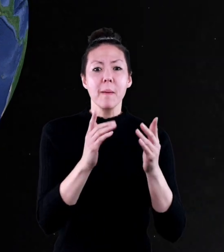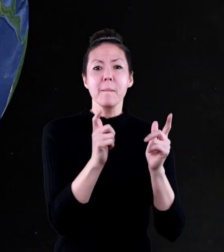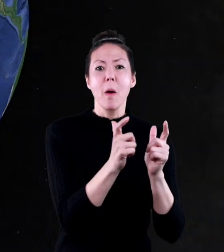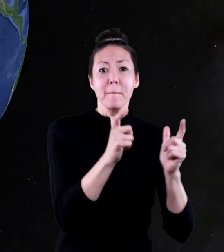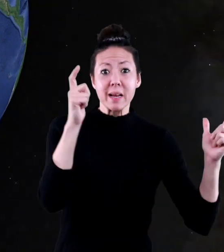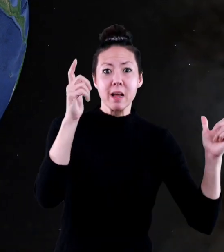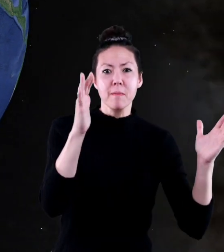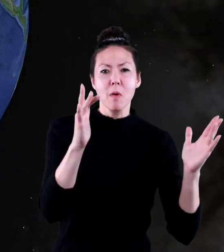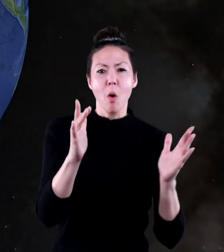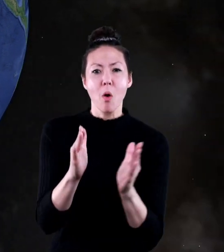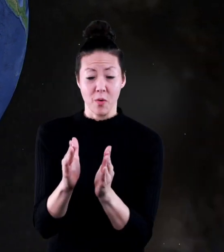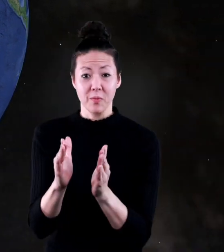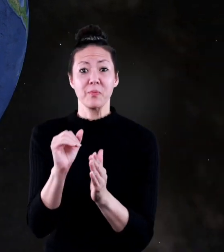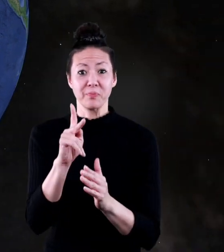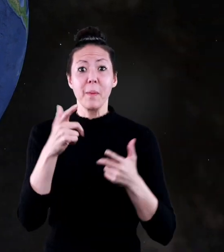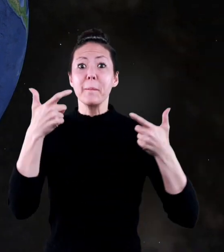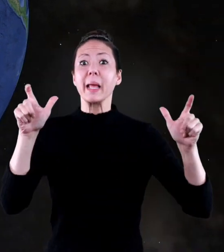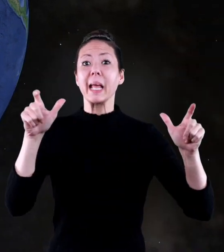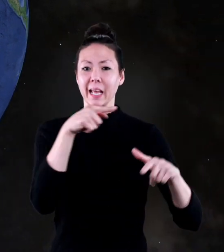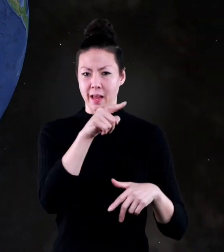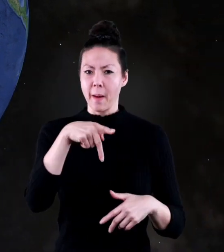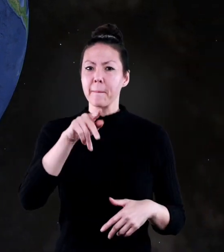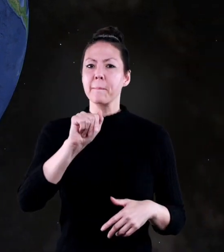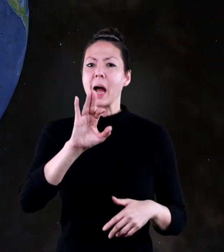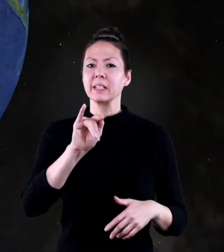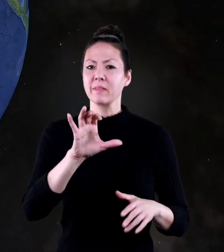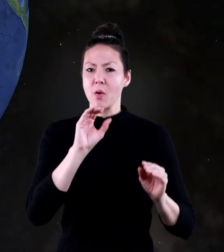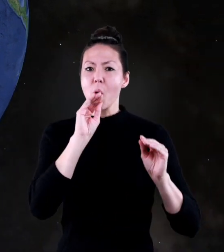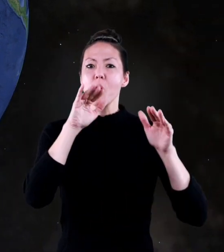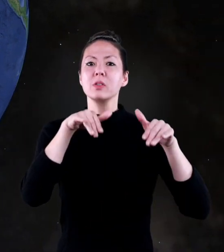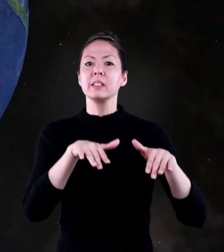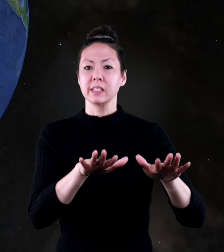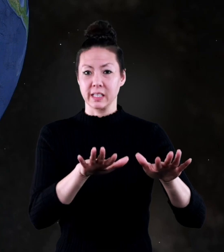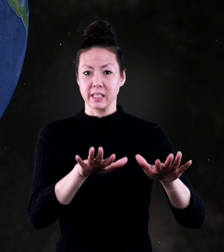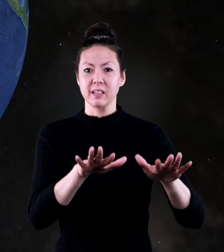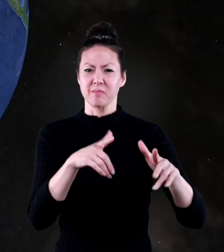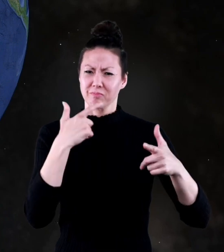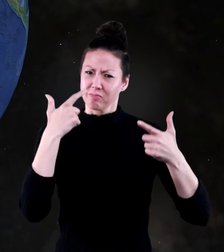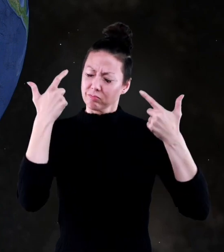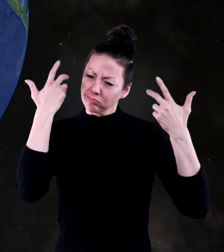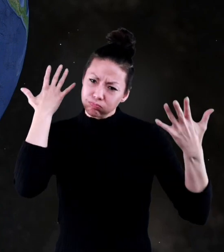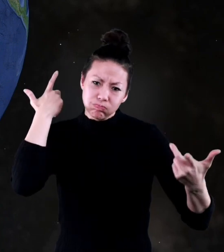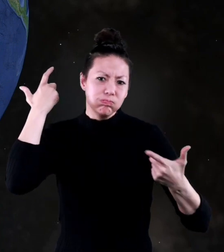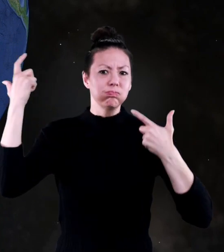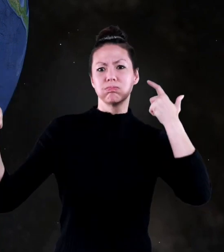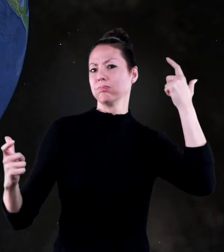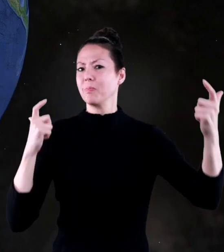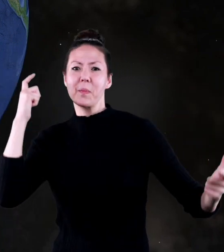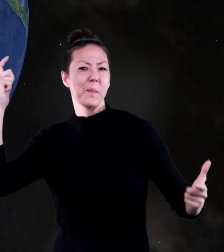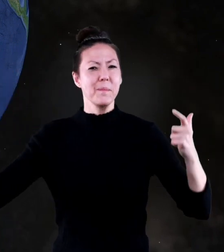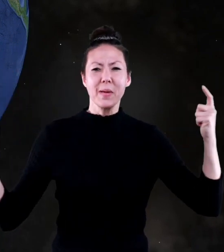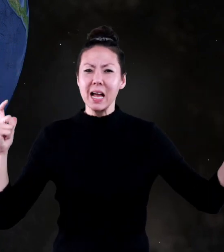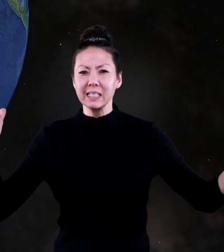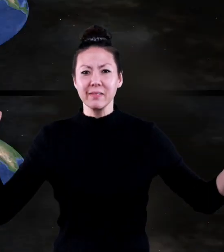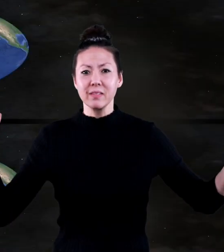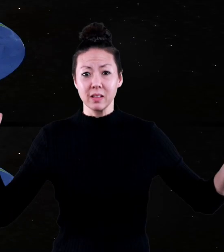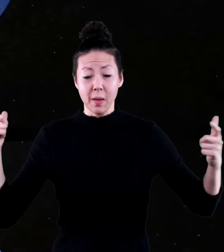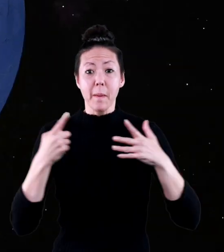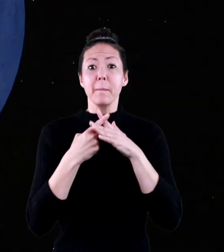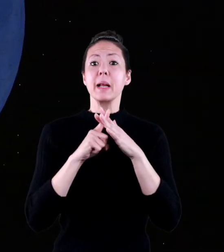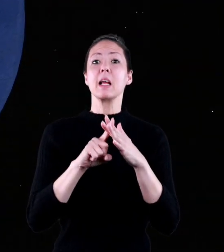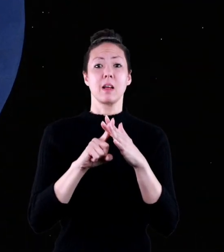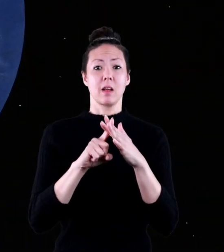their size. The largest ocean is called the Pacific Ocean. The Pacific Ocean is massive.